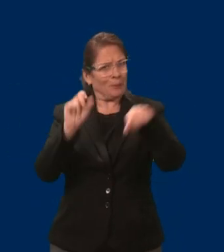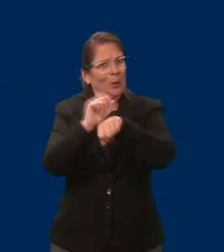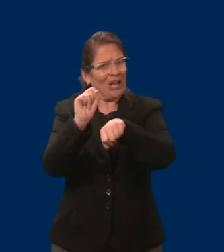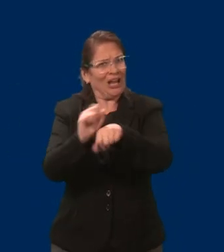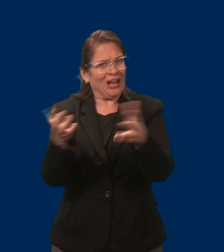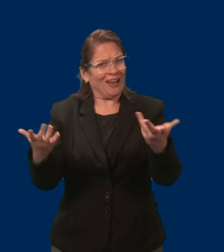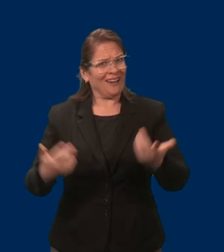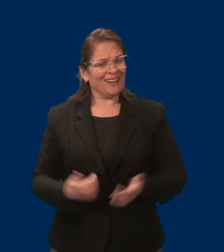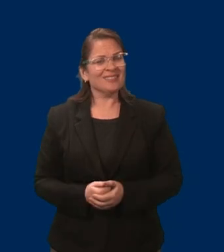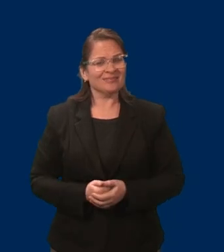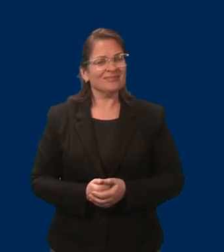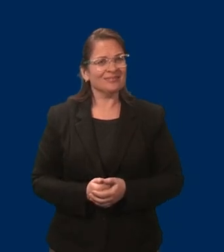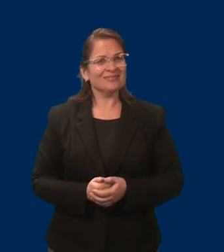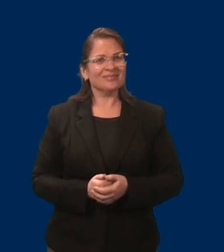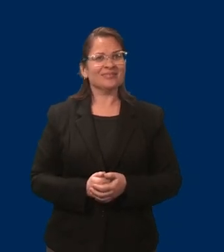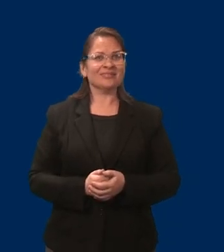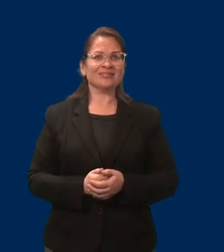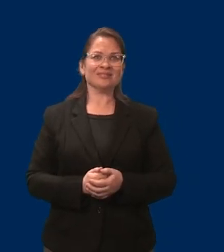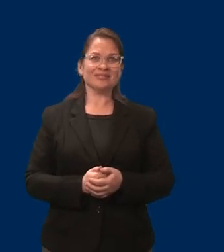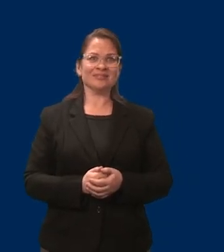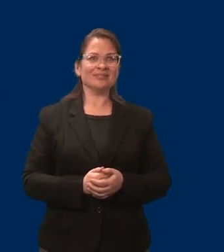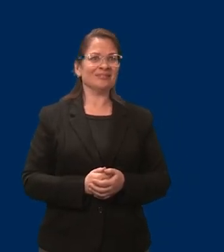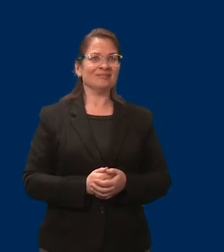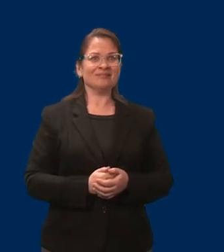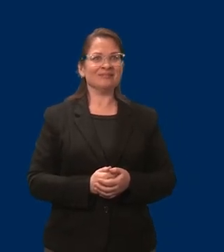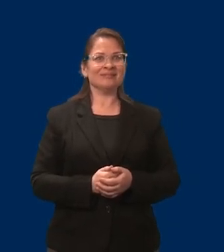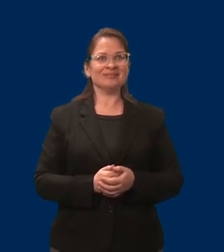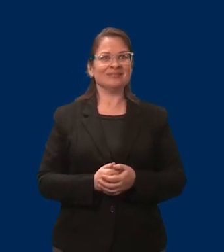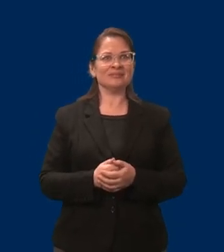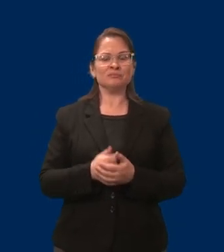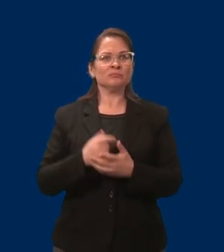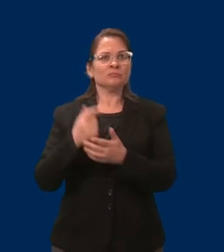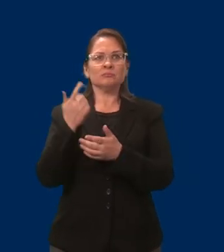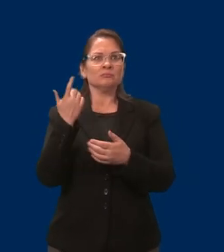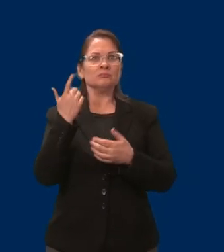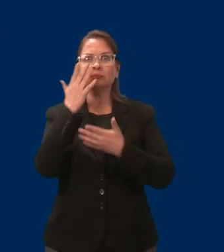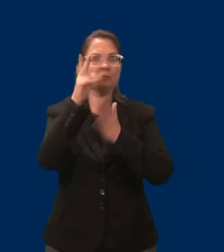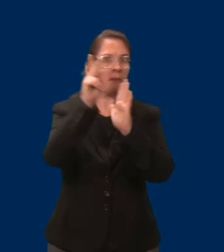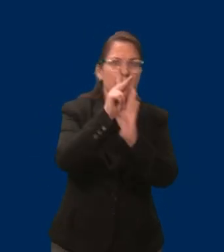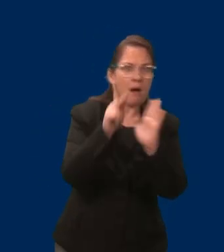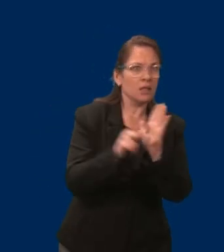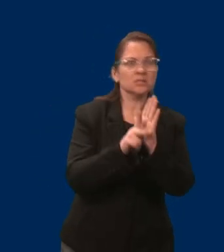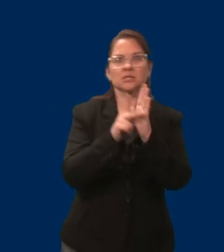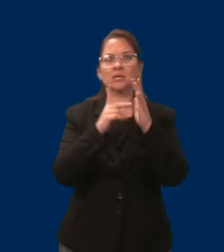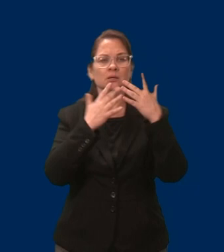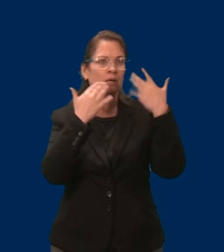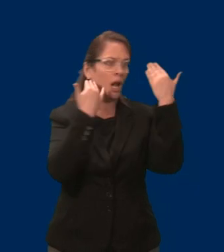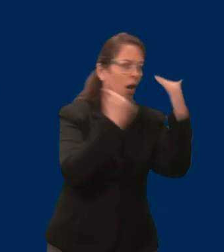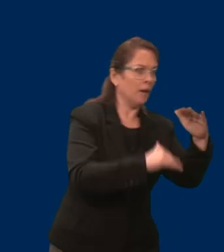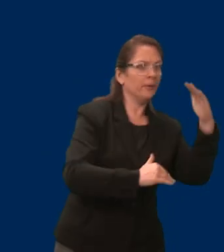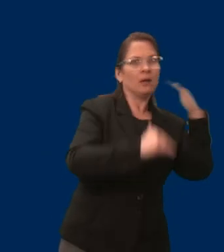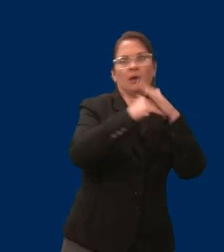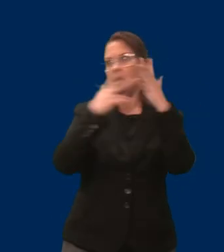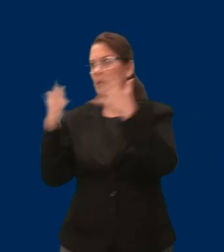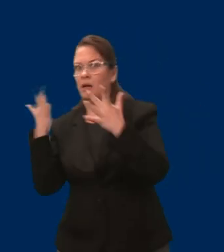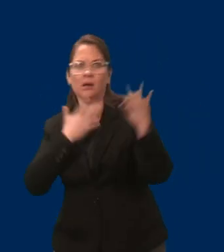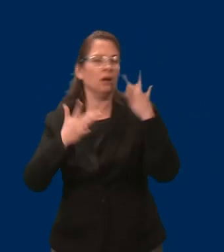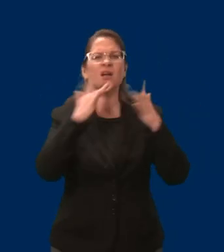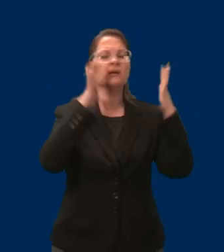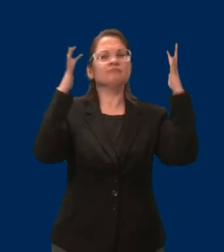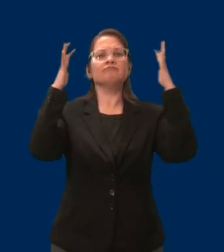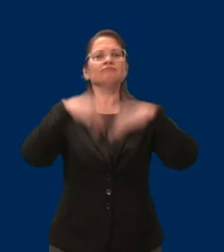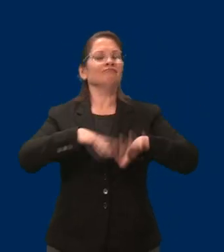you know, snagged up before, think now having probably a better chairman, maybe, maybe he can get something accomplished there. So go, John,